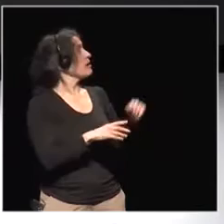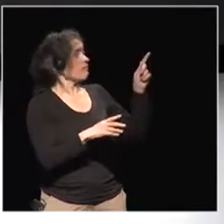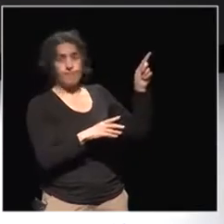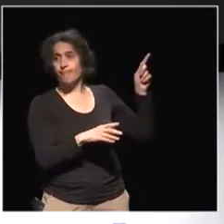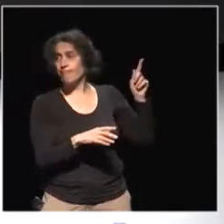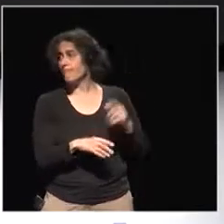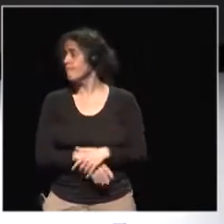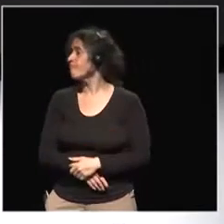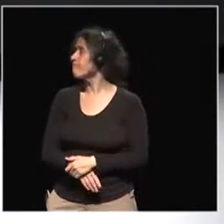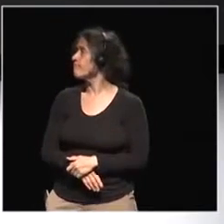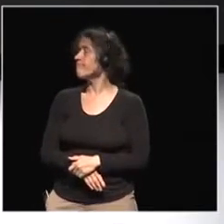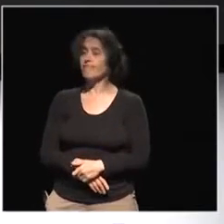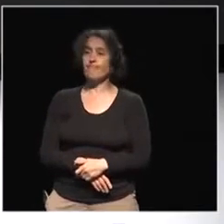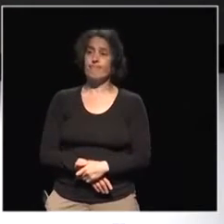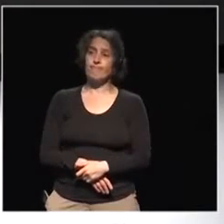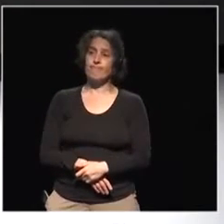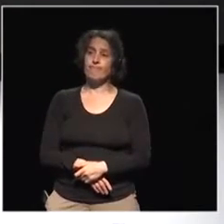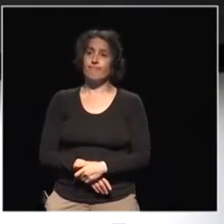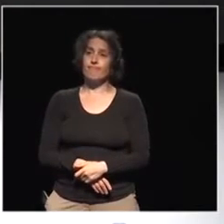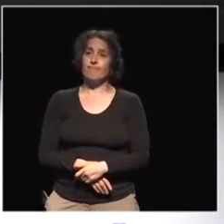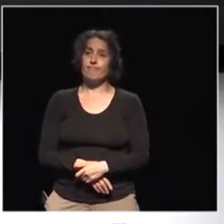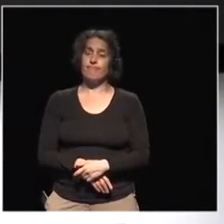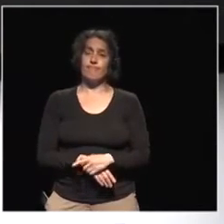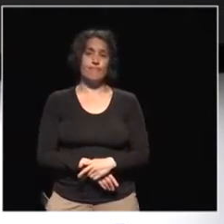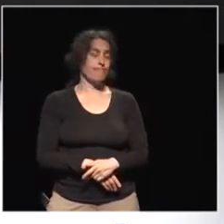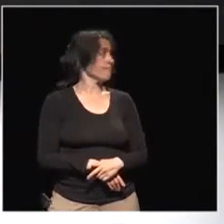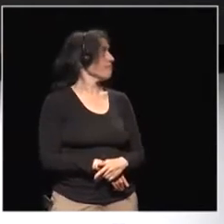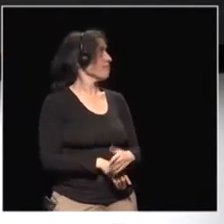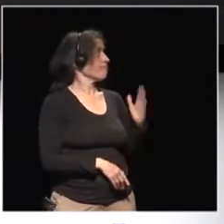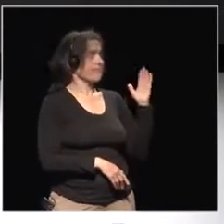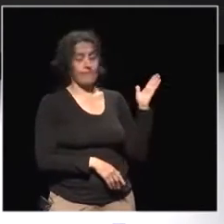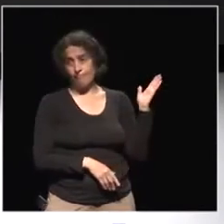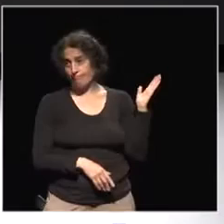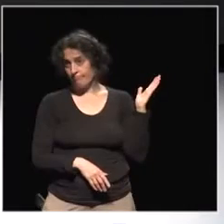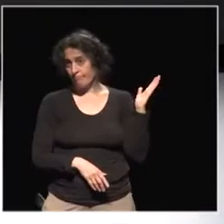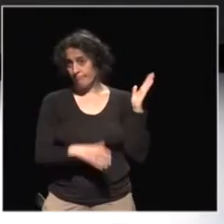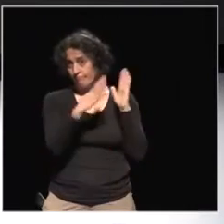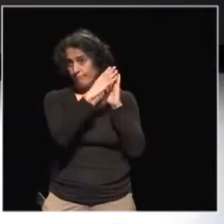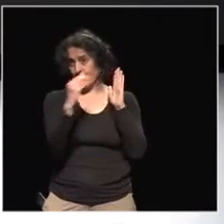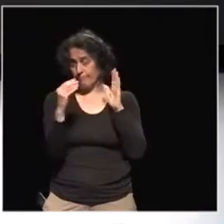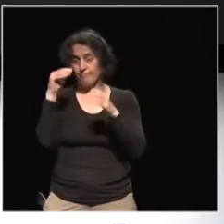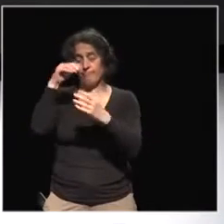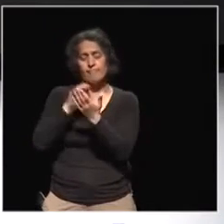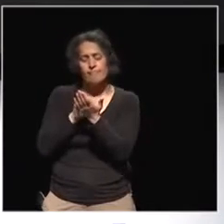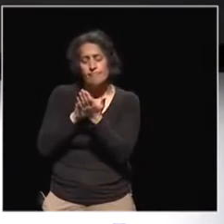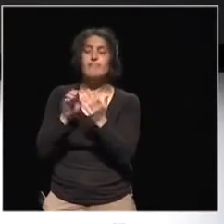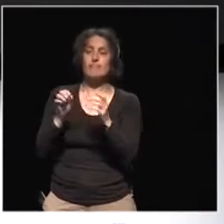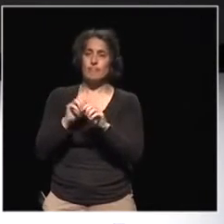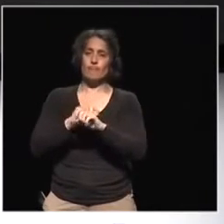sooner or later. Here it is. Okay. Auditorium 02, and then EU Dev Days 02. Quite simple.